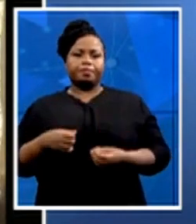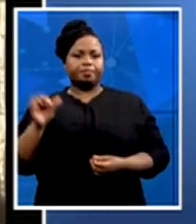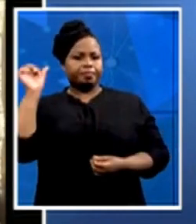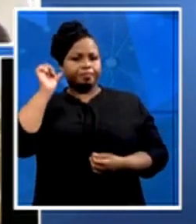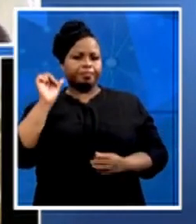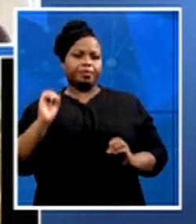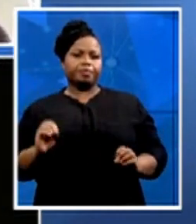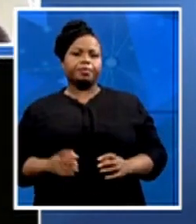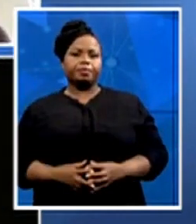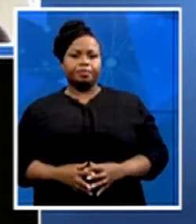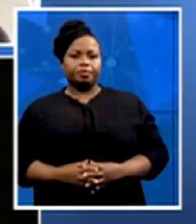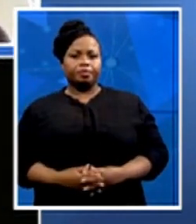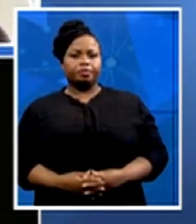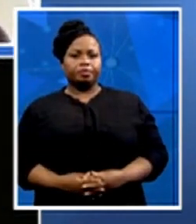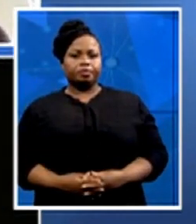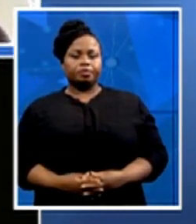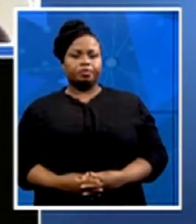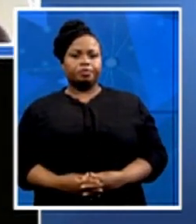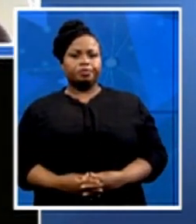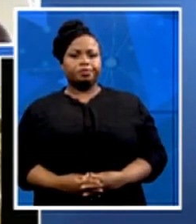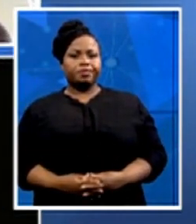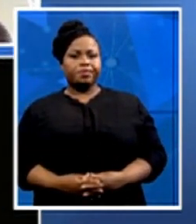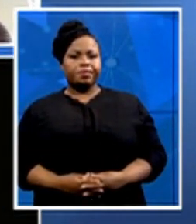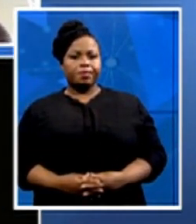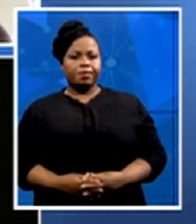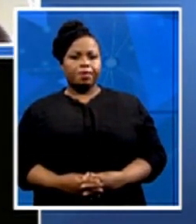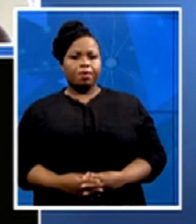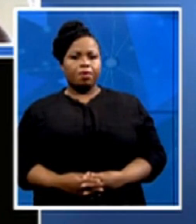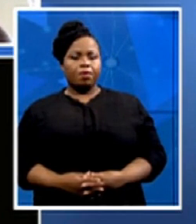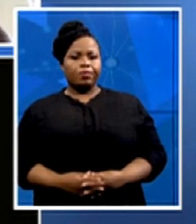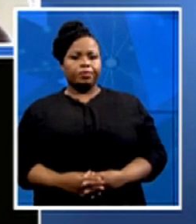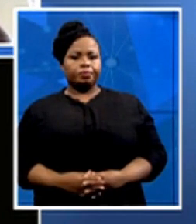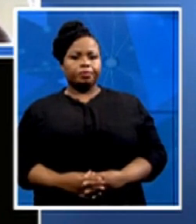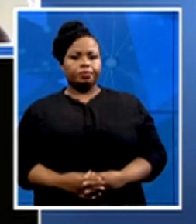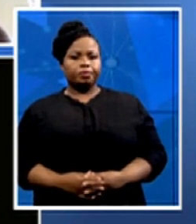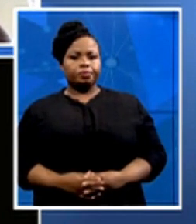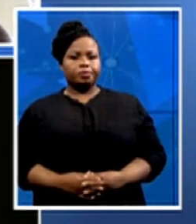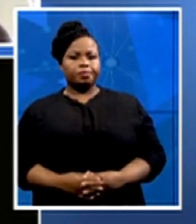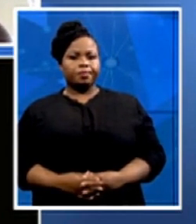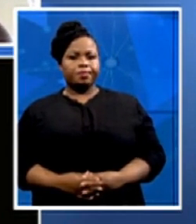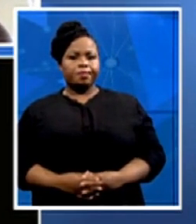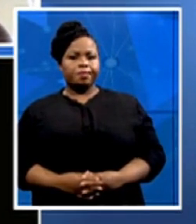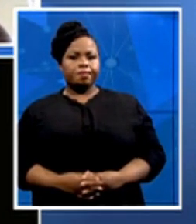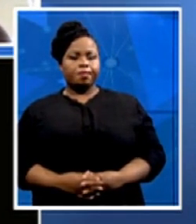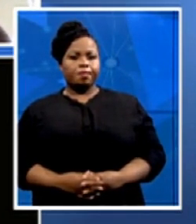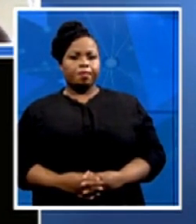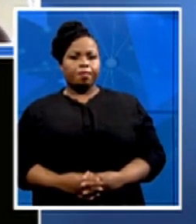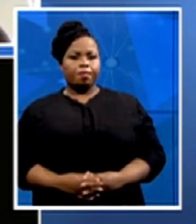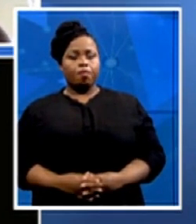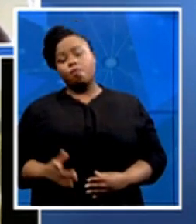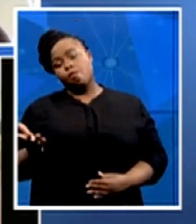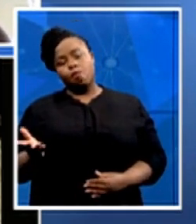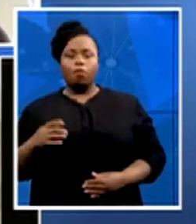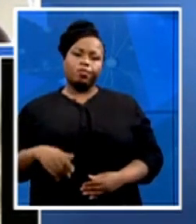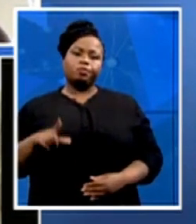All right, we seem to be losing connection there with Nongaba and we'll continue to try. But, Luyolo, just if a young